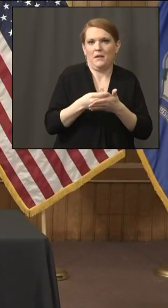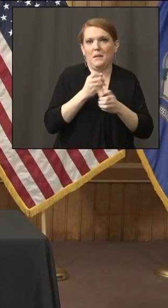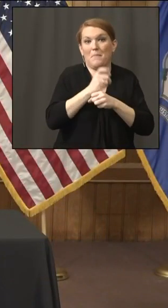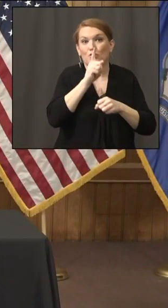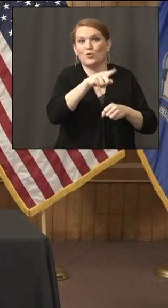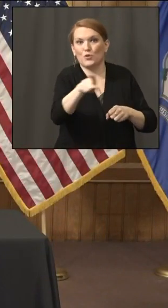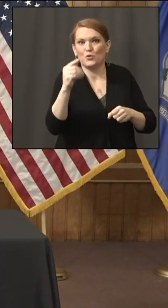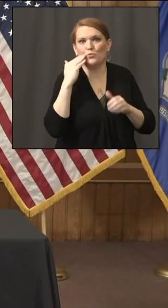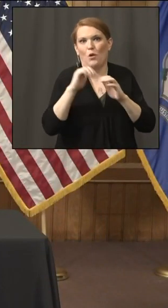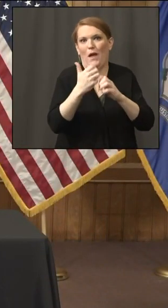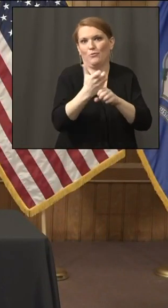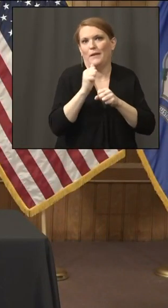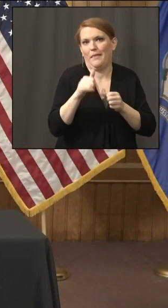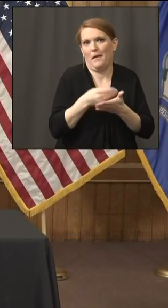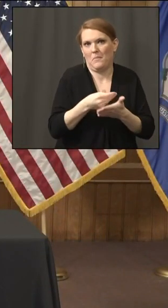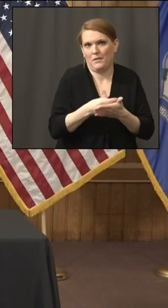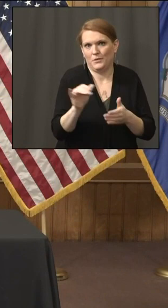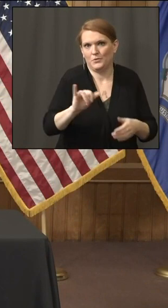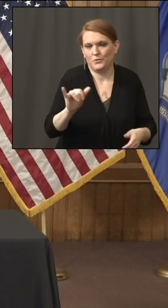Hearst, Connecticut Media.